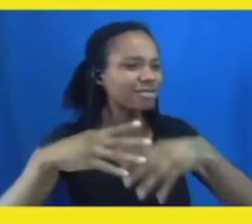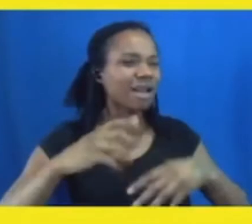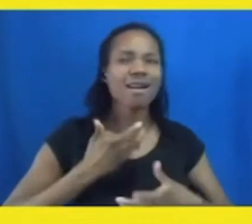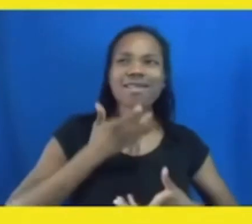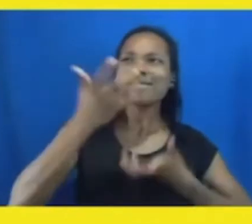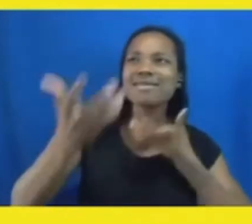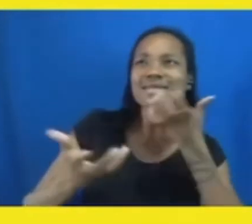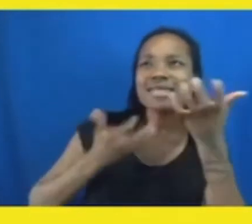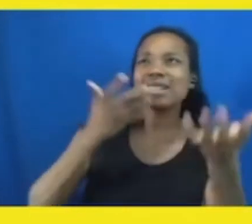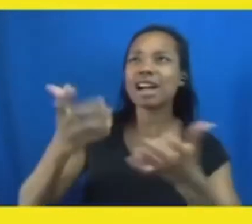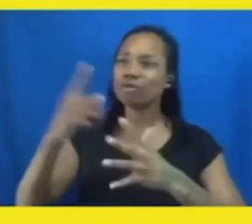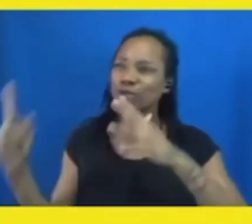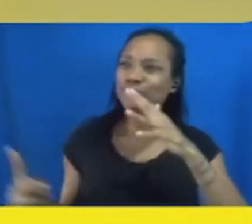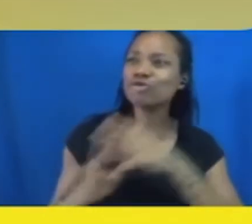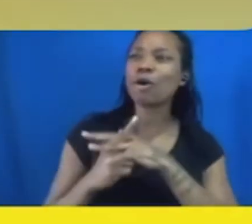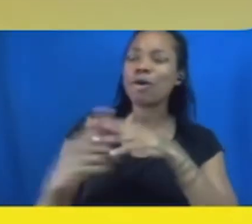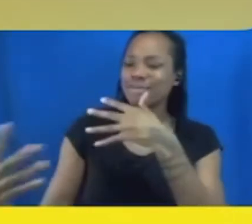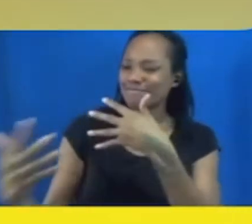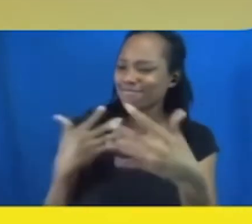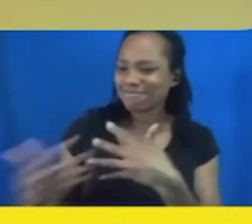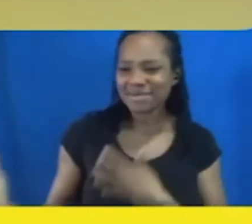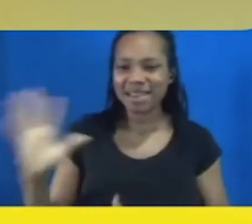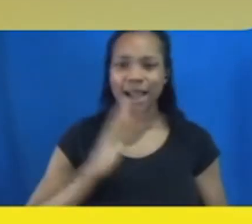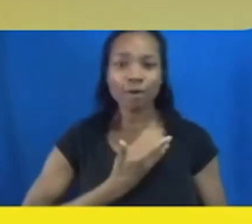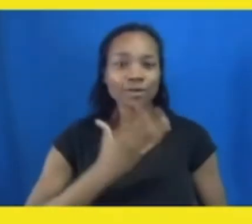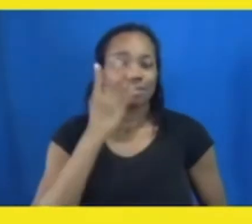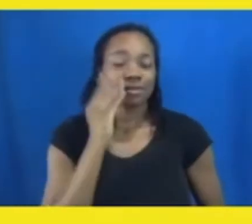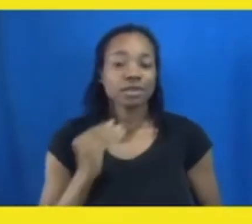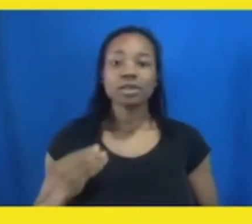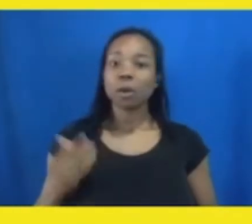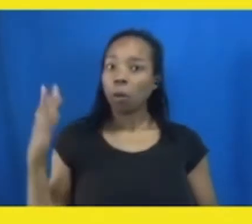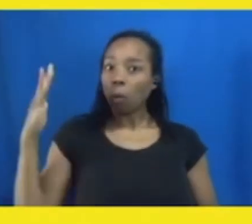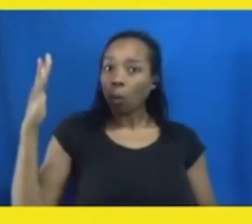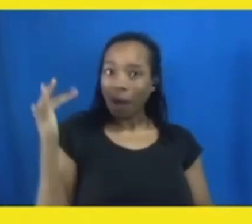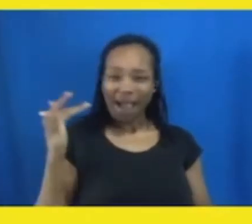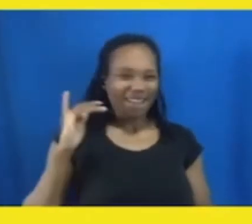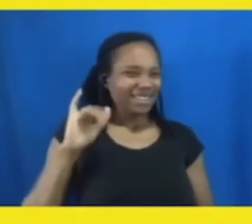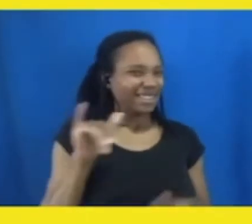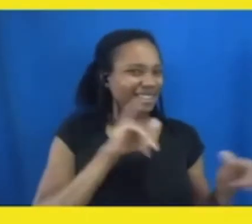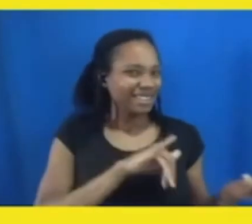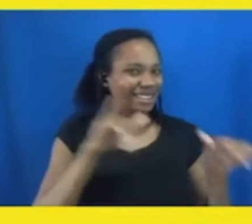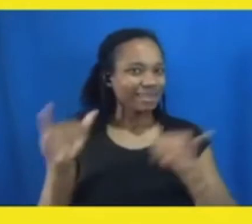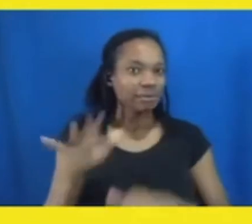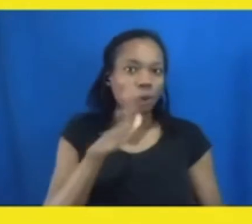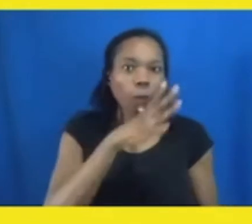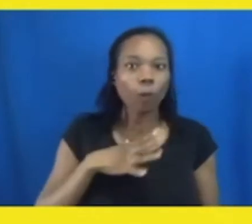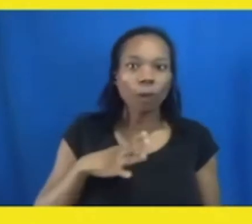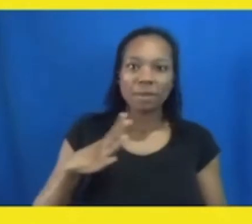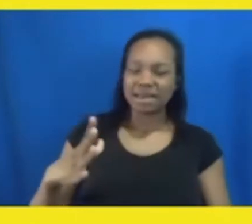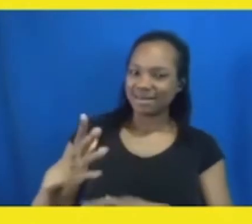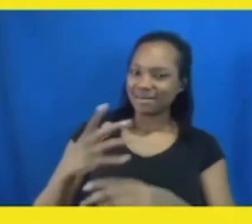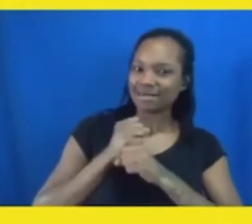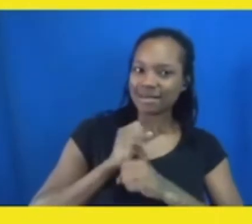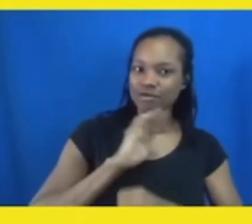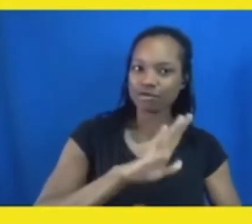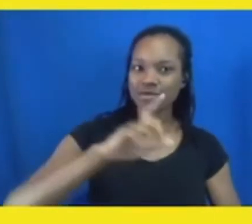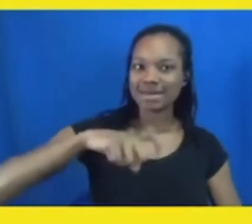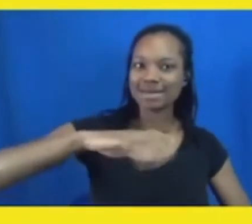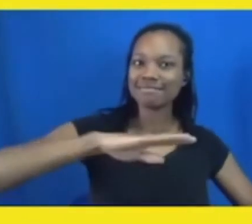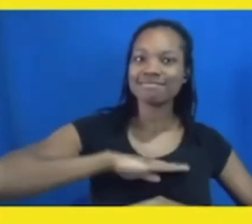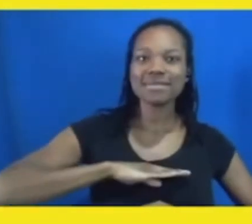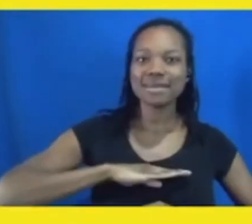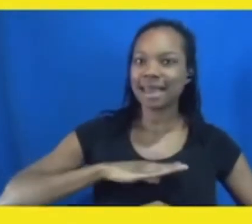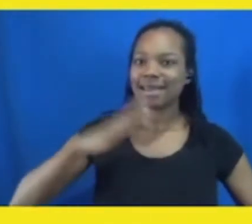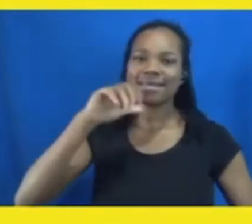that persistent widow who got what she needed, not because the judge all of a sudden became someone that feared God